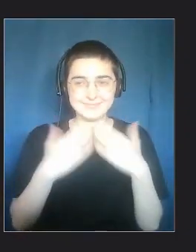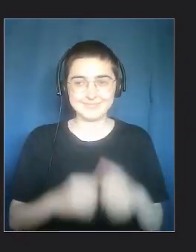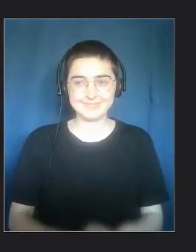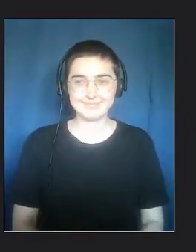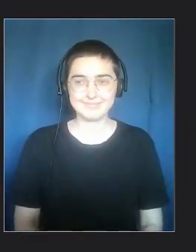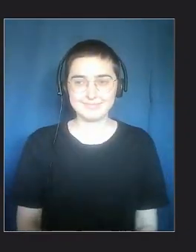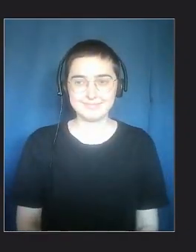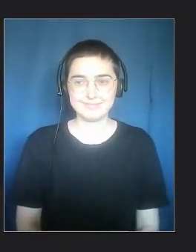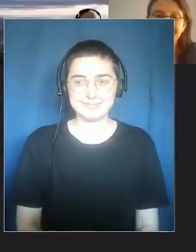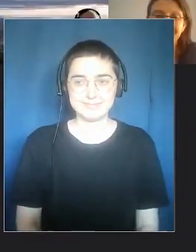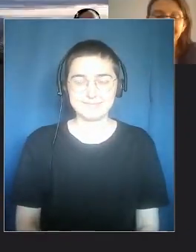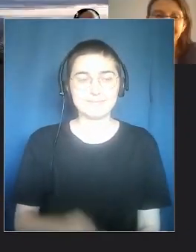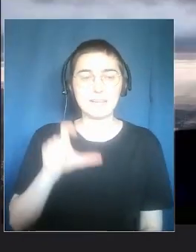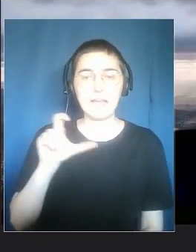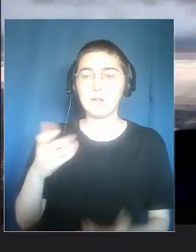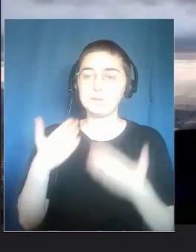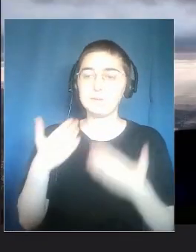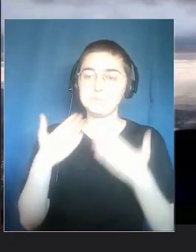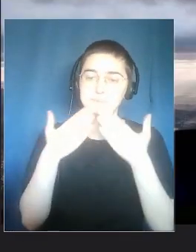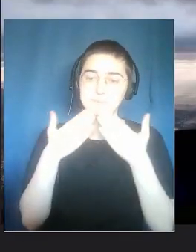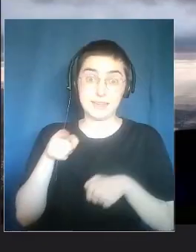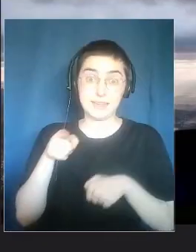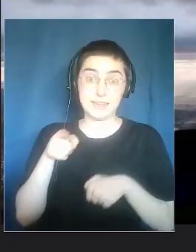Grazie, grazie a te Stefania.